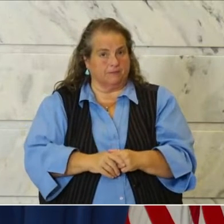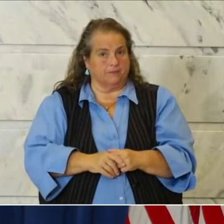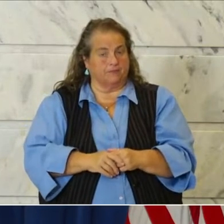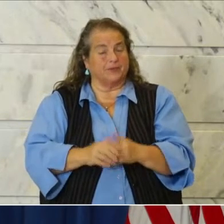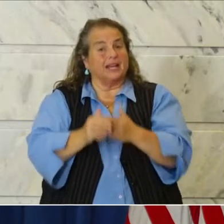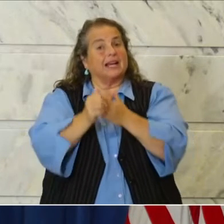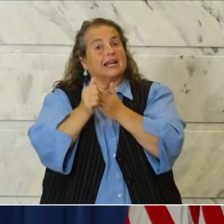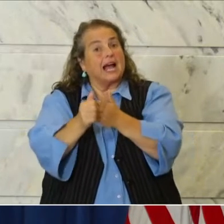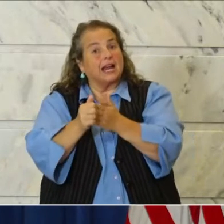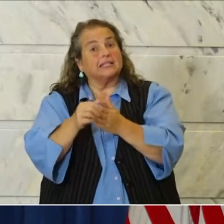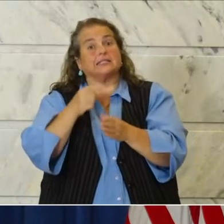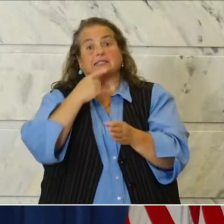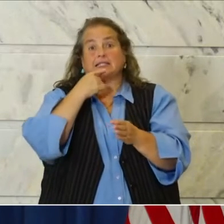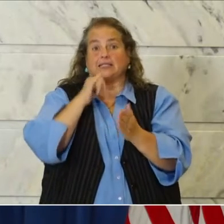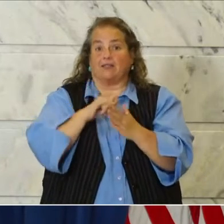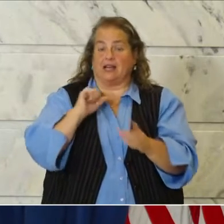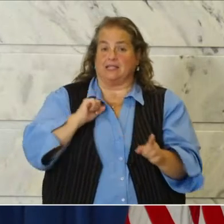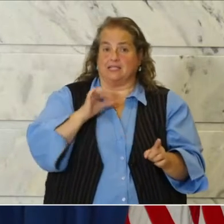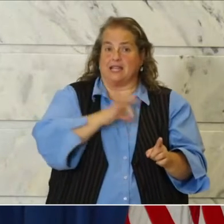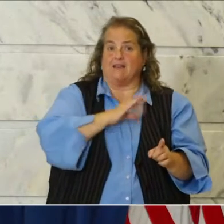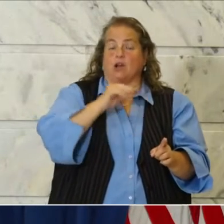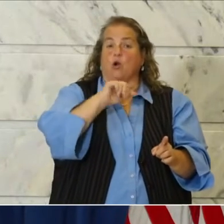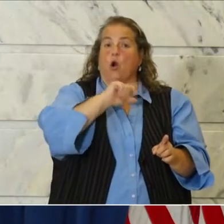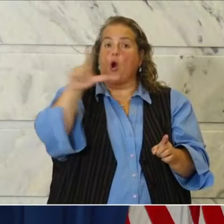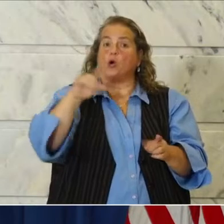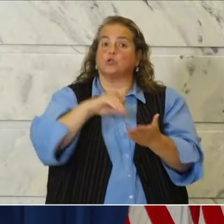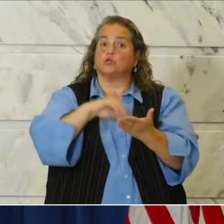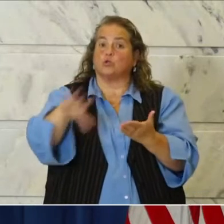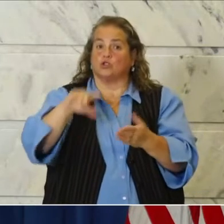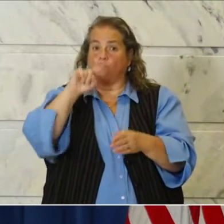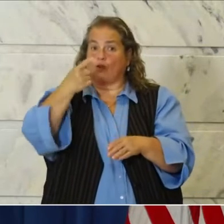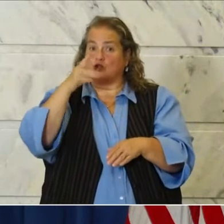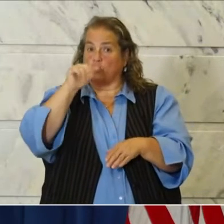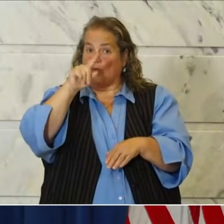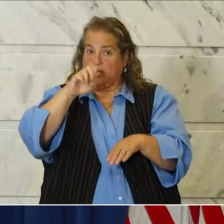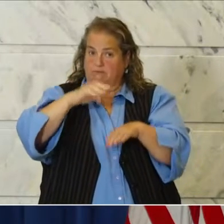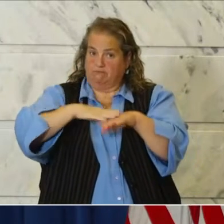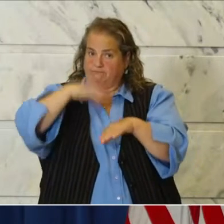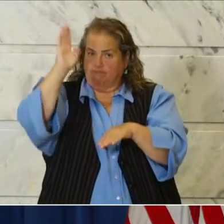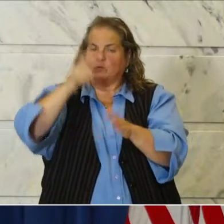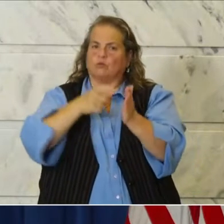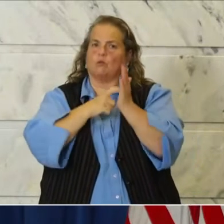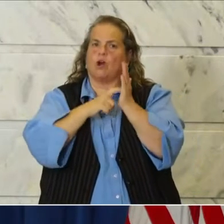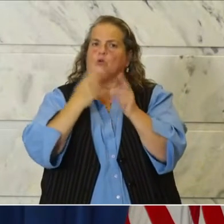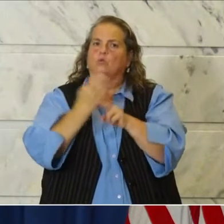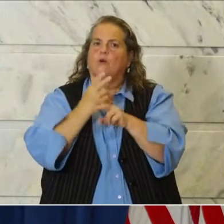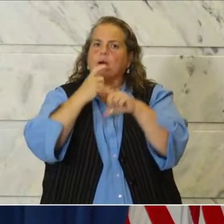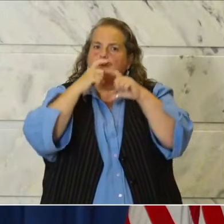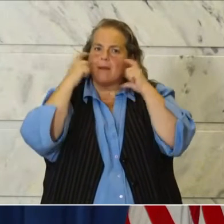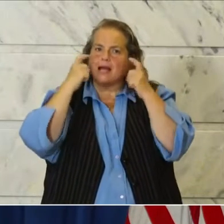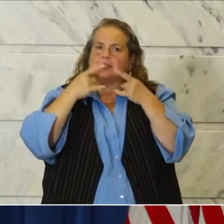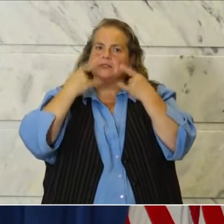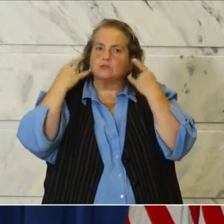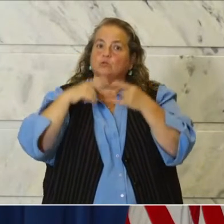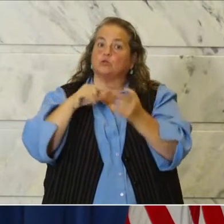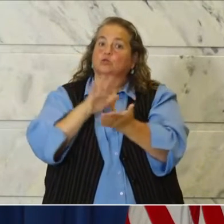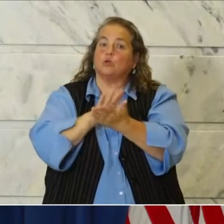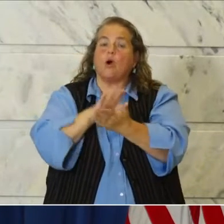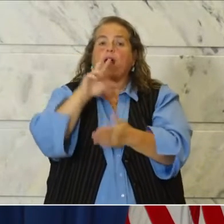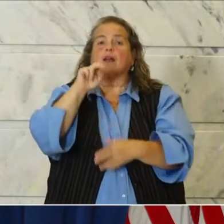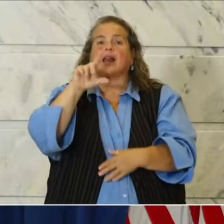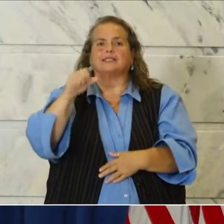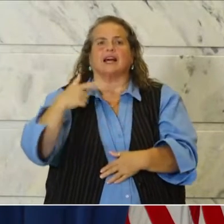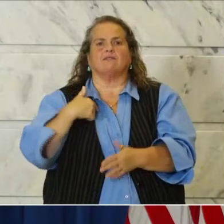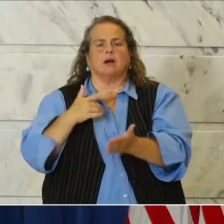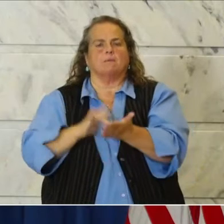Guidelines state that staff and all students in first grade and above are required to wear a mask to school unless they have a medical condition